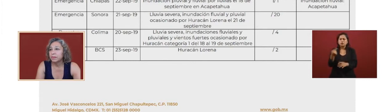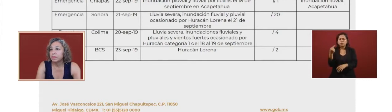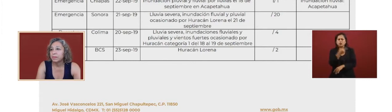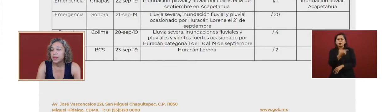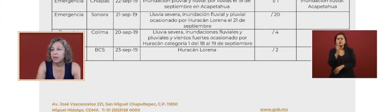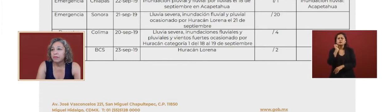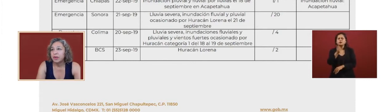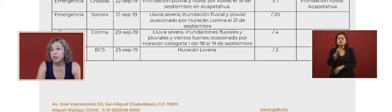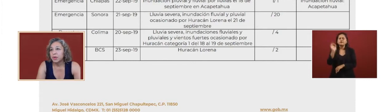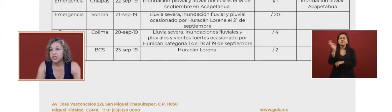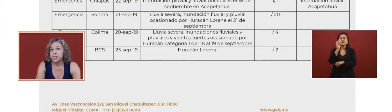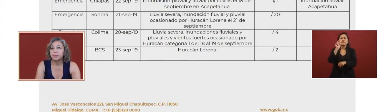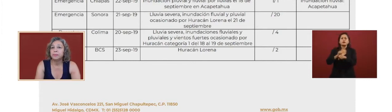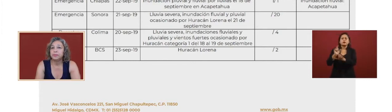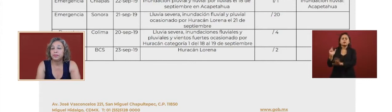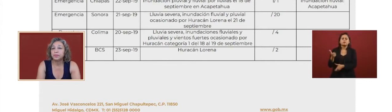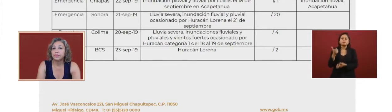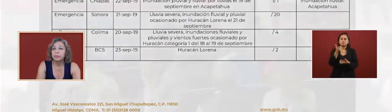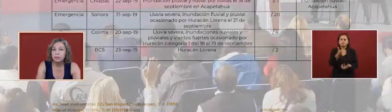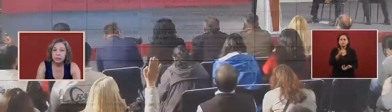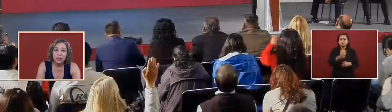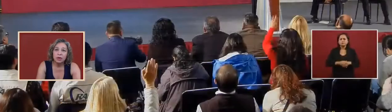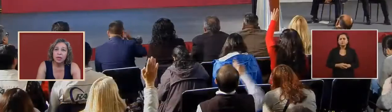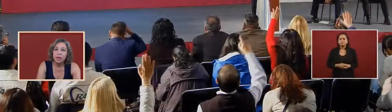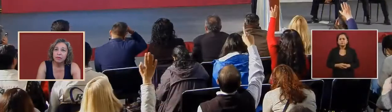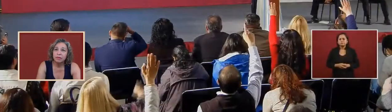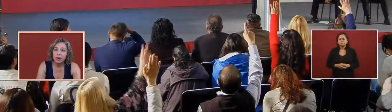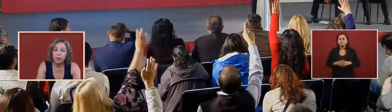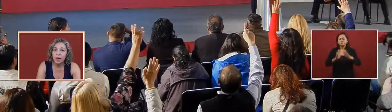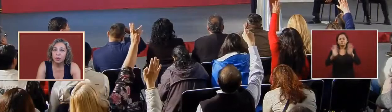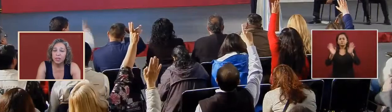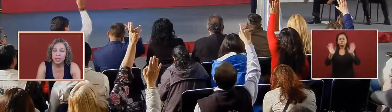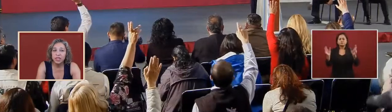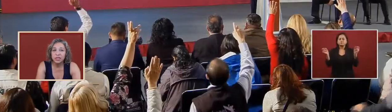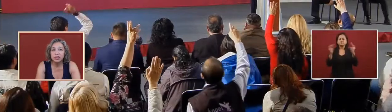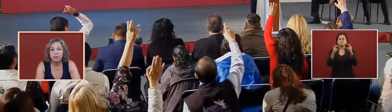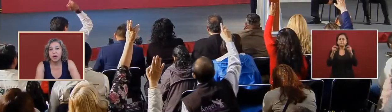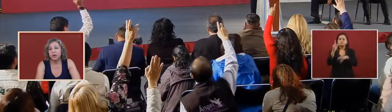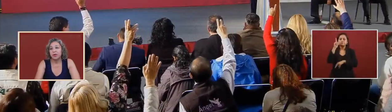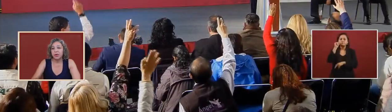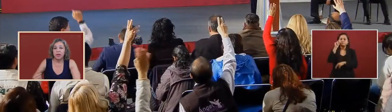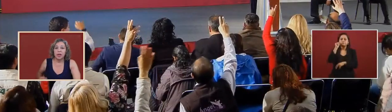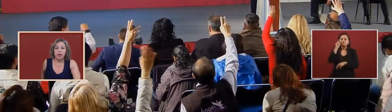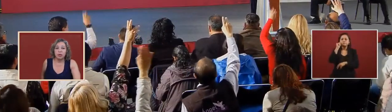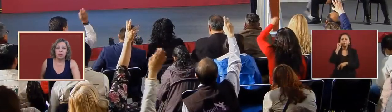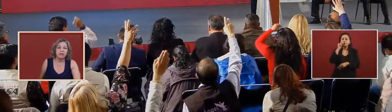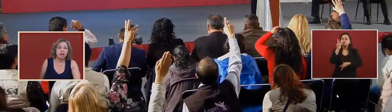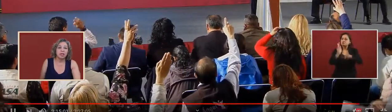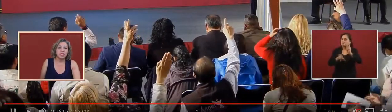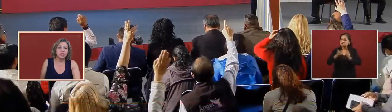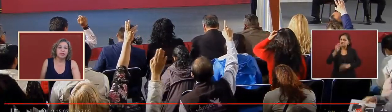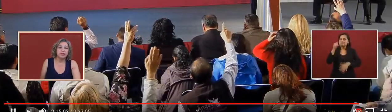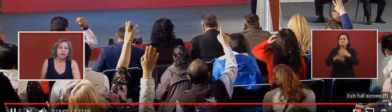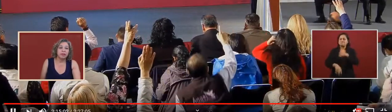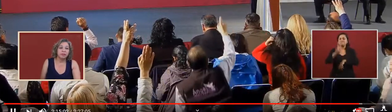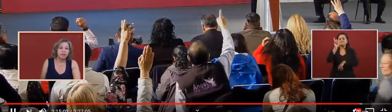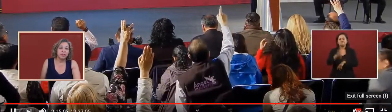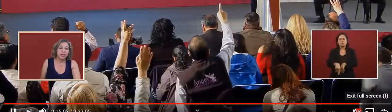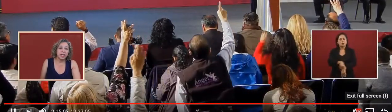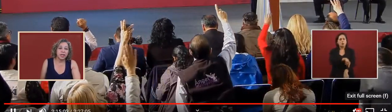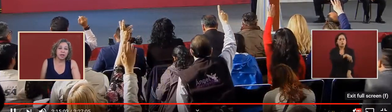budget federal budget okay very well we'll see each other tomorrow and we've talked enough